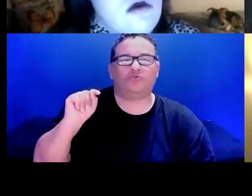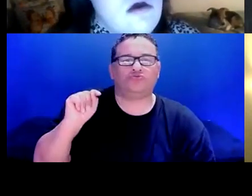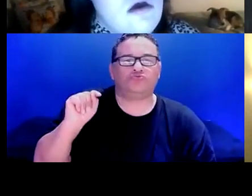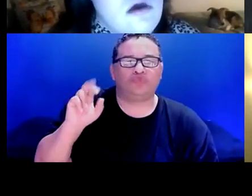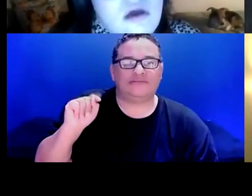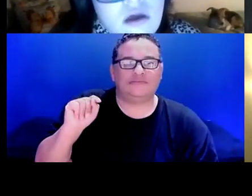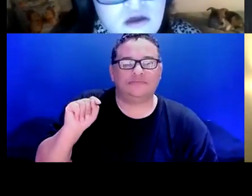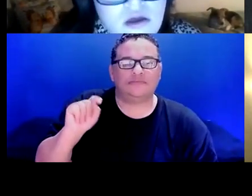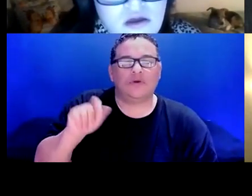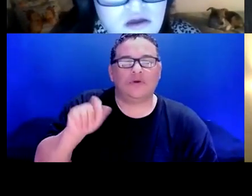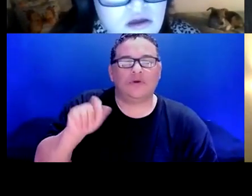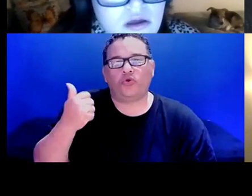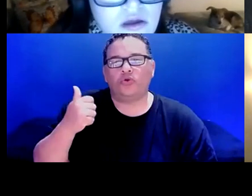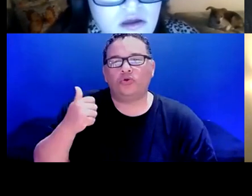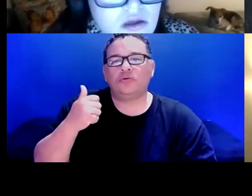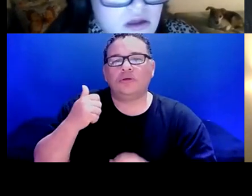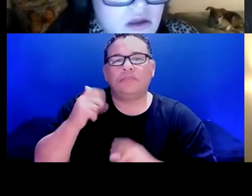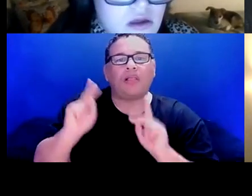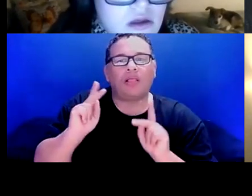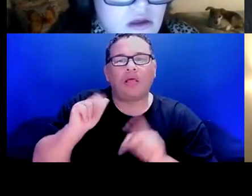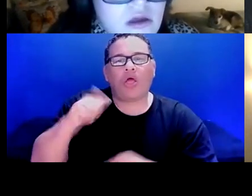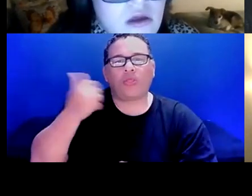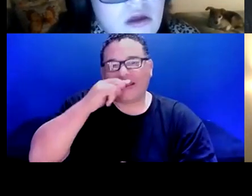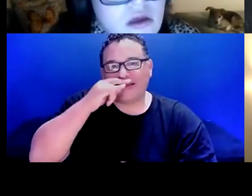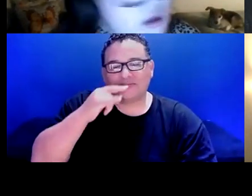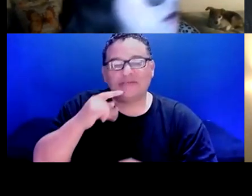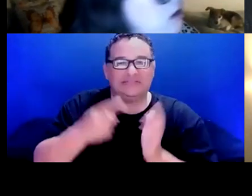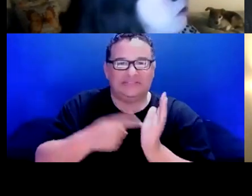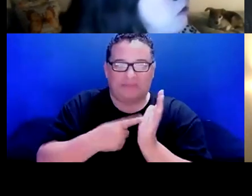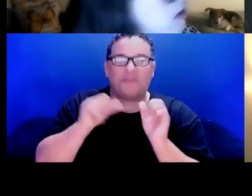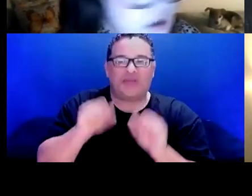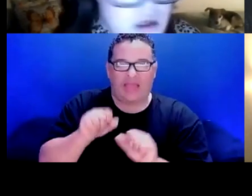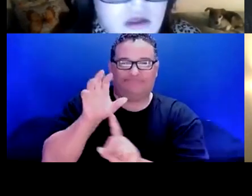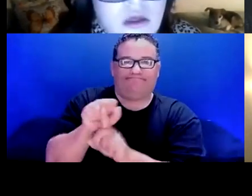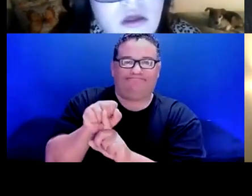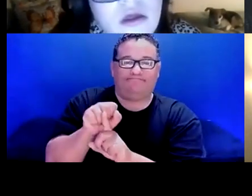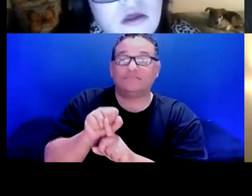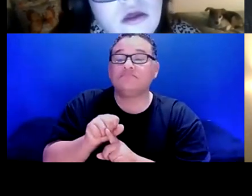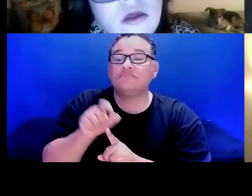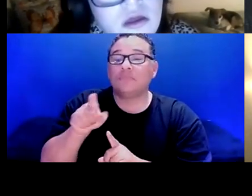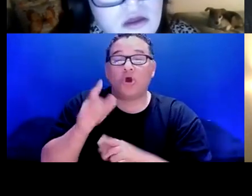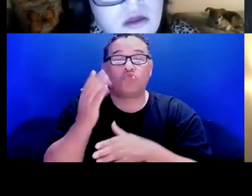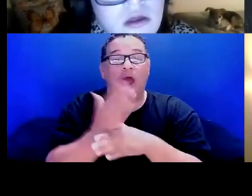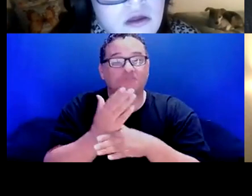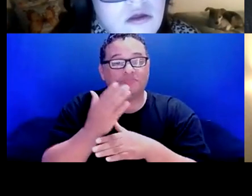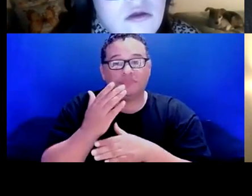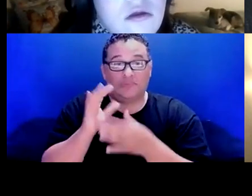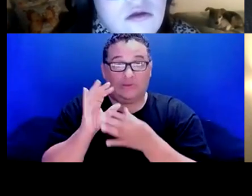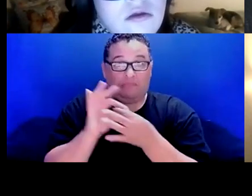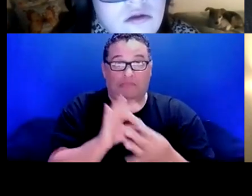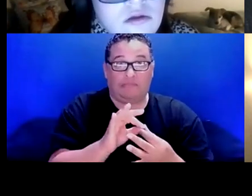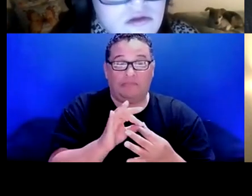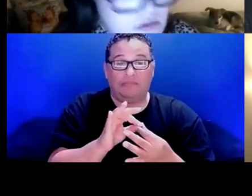sometimes, sometimes we can tell when harassment is related to a protected status because of the words people